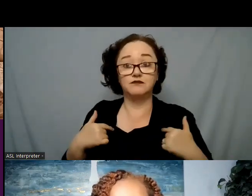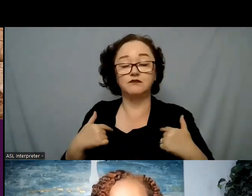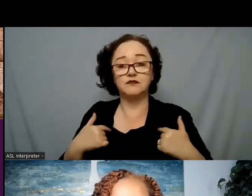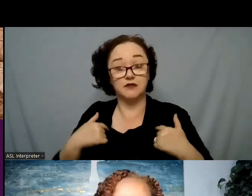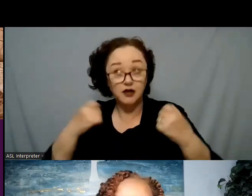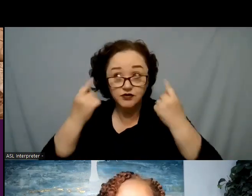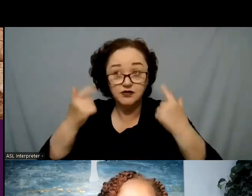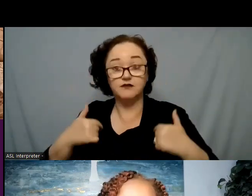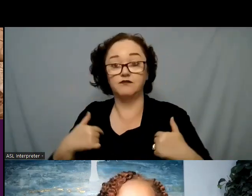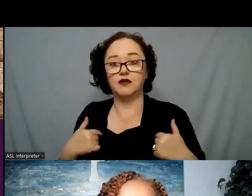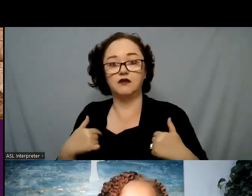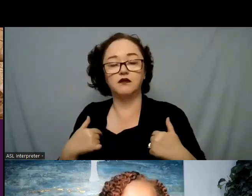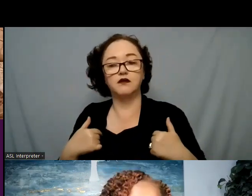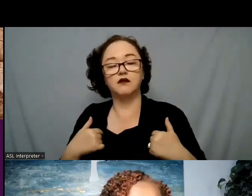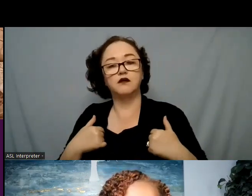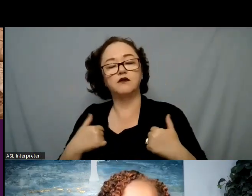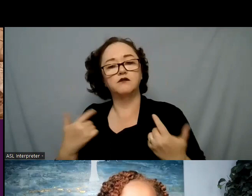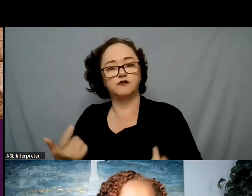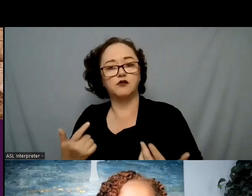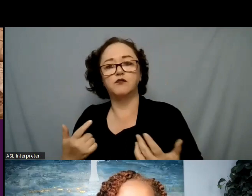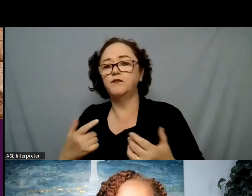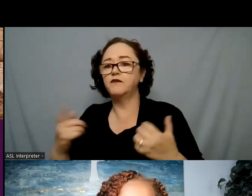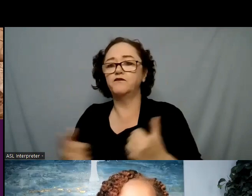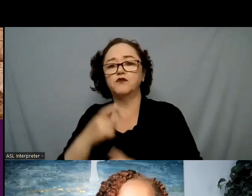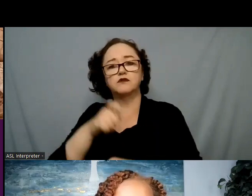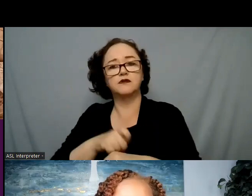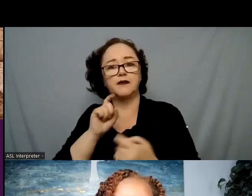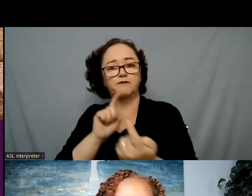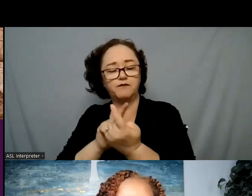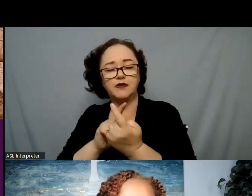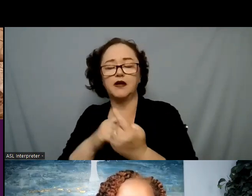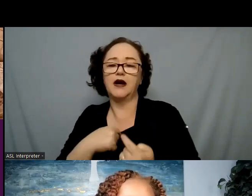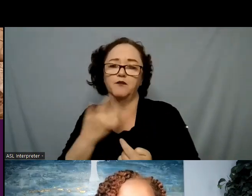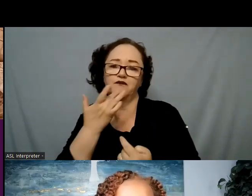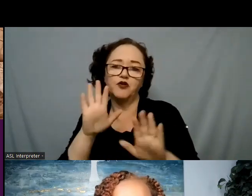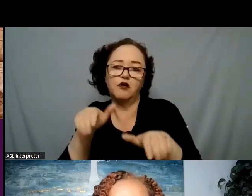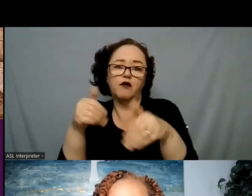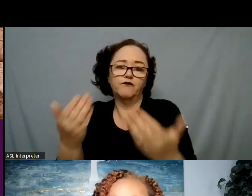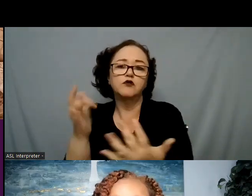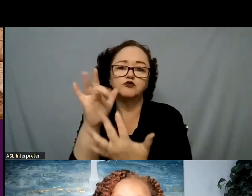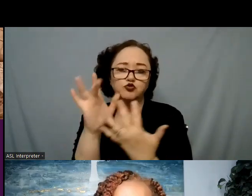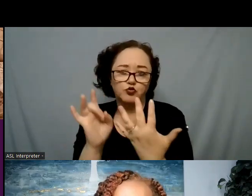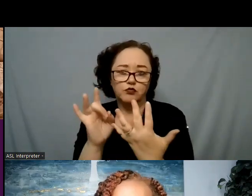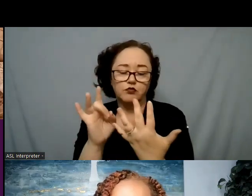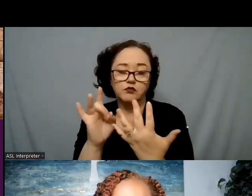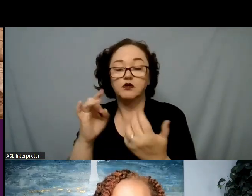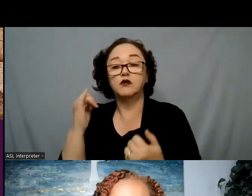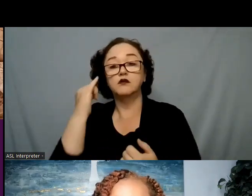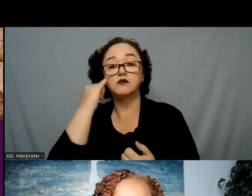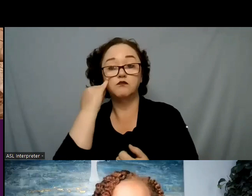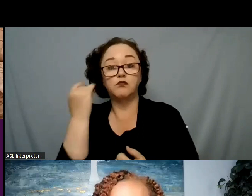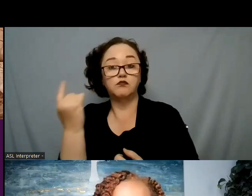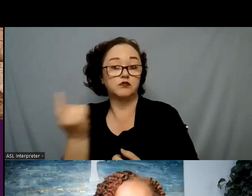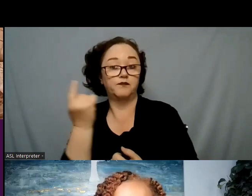first time, I like to give choice. So I like to let people know that if there's anything that they're not ready to